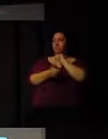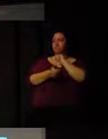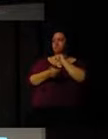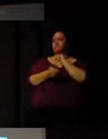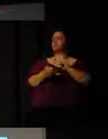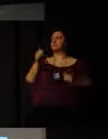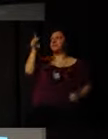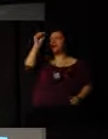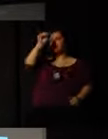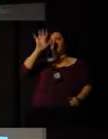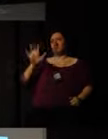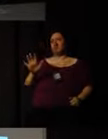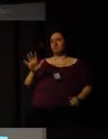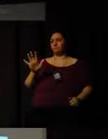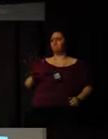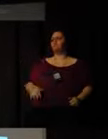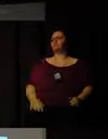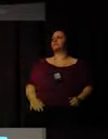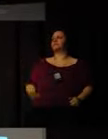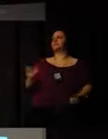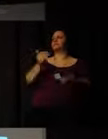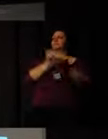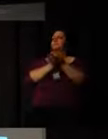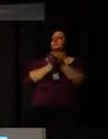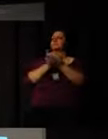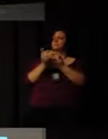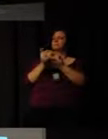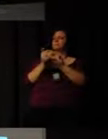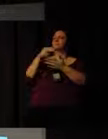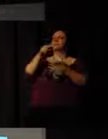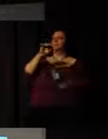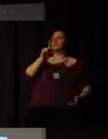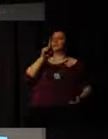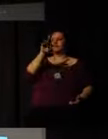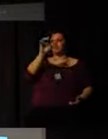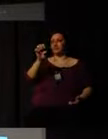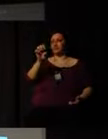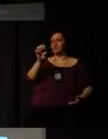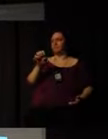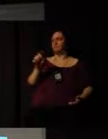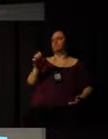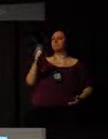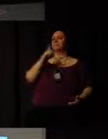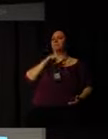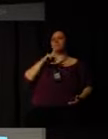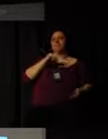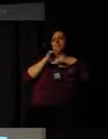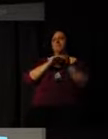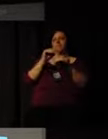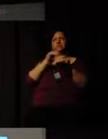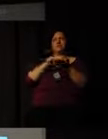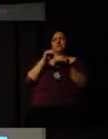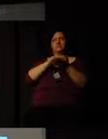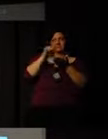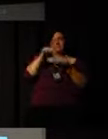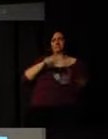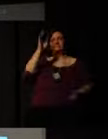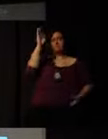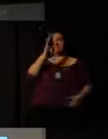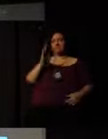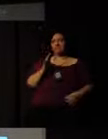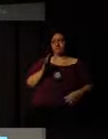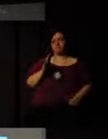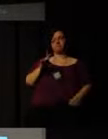was really started by Nike. We have an office in Brazil called REMS. We have one in Argentina, one in the United